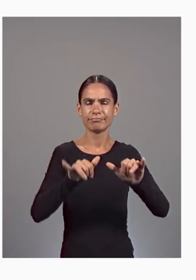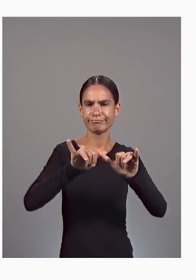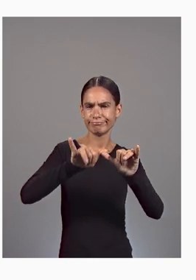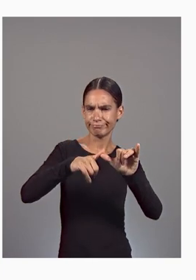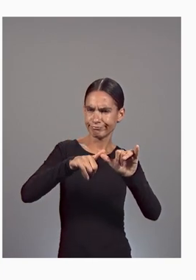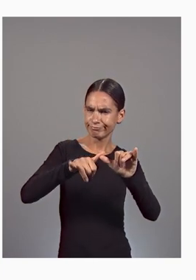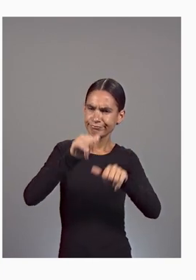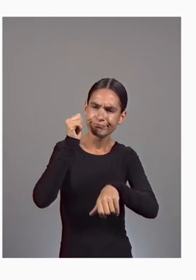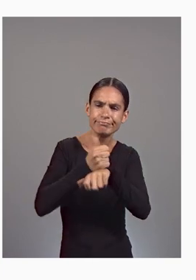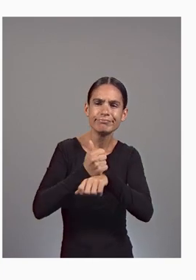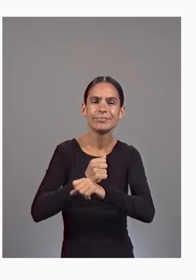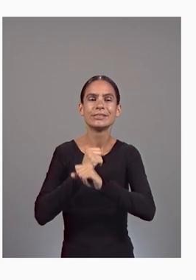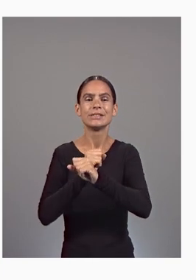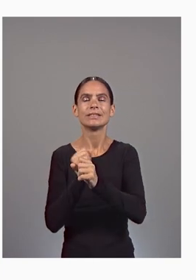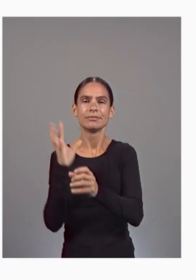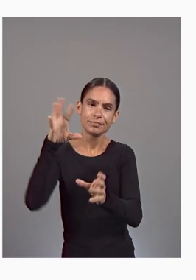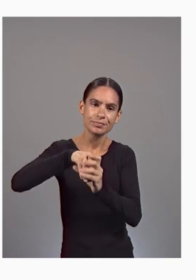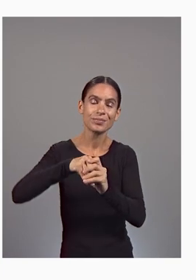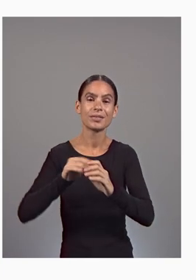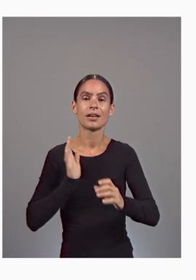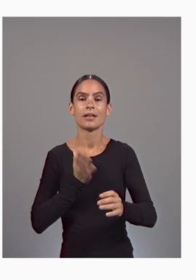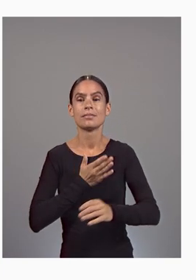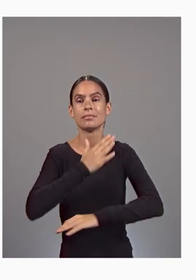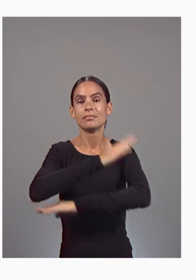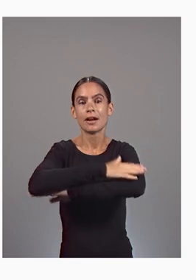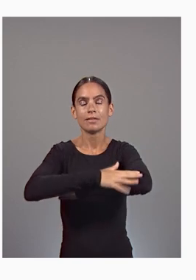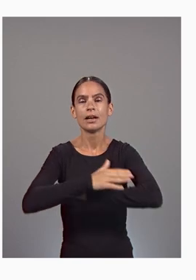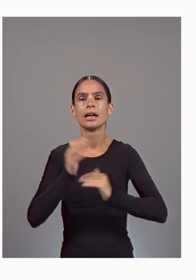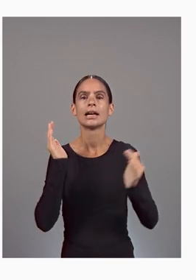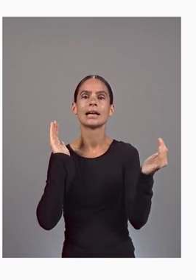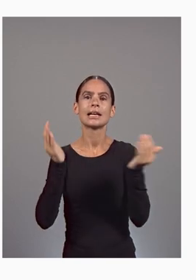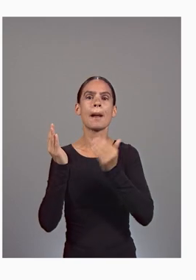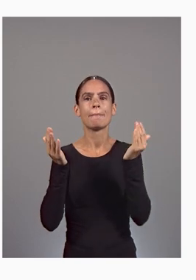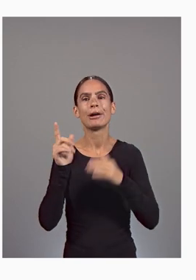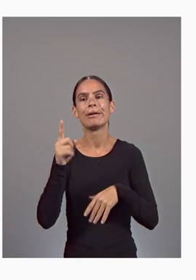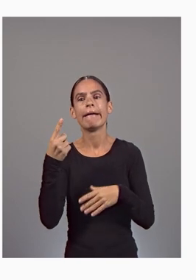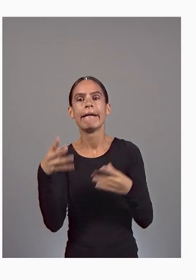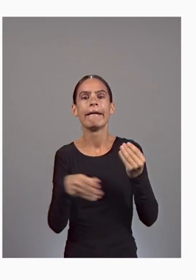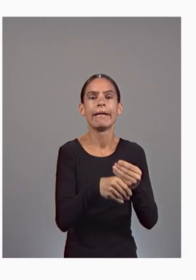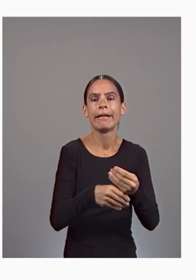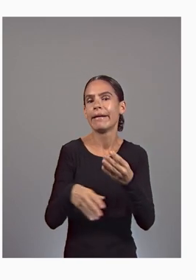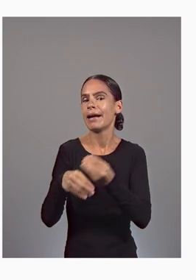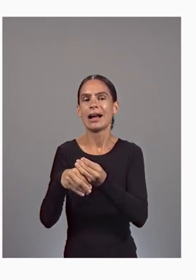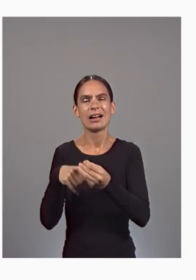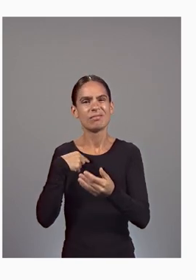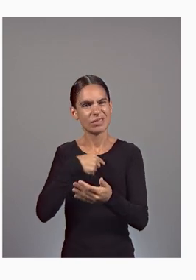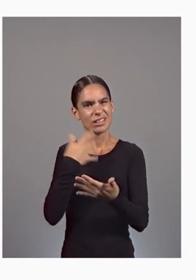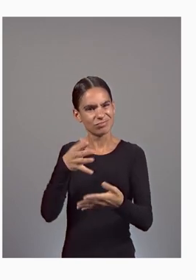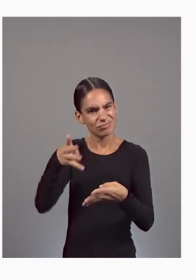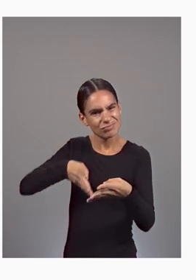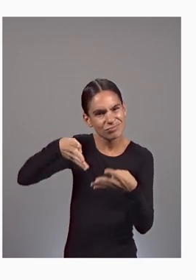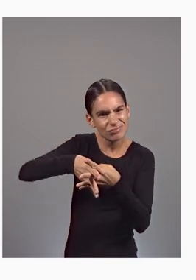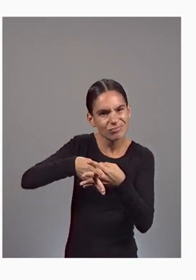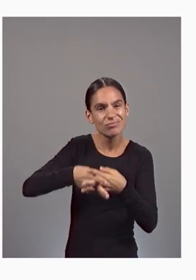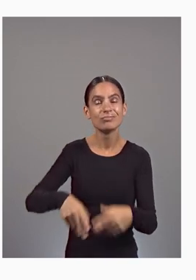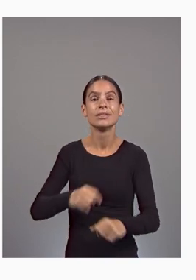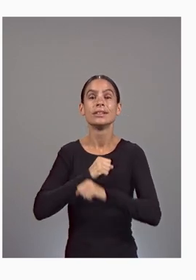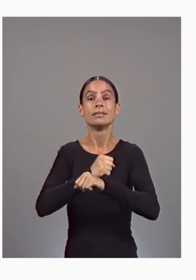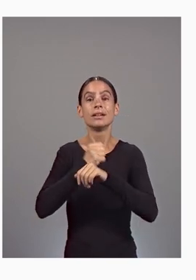into our platform rather than bolting it on. Security operations are simplified